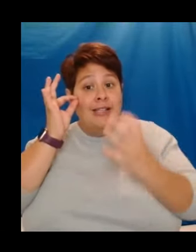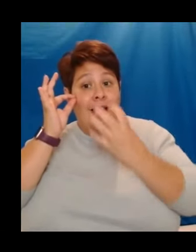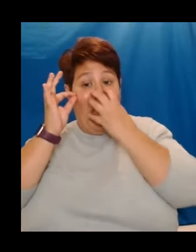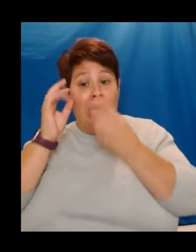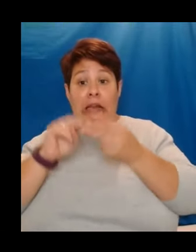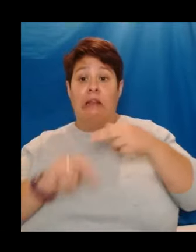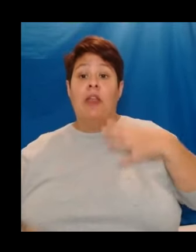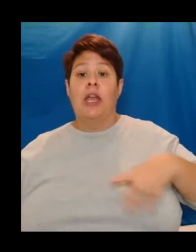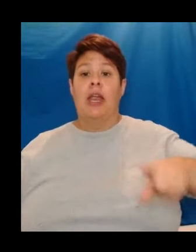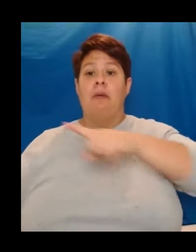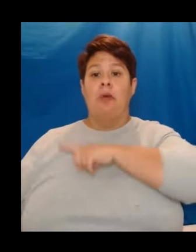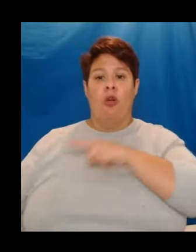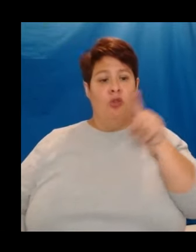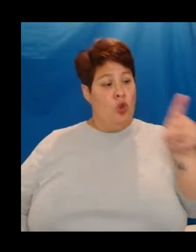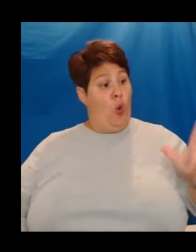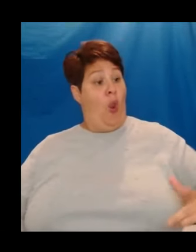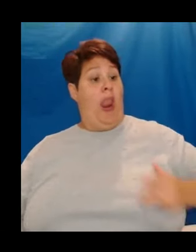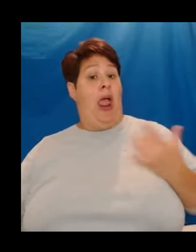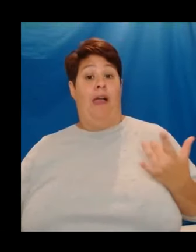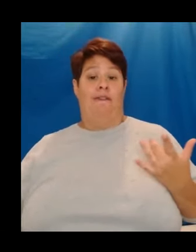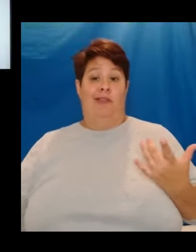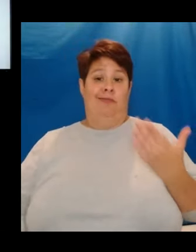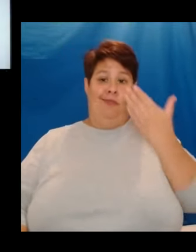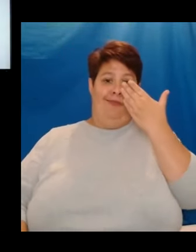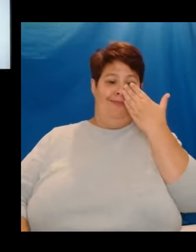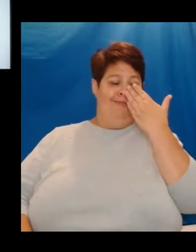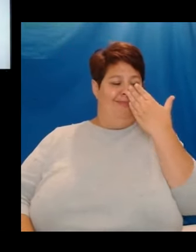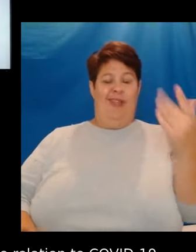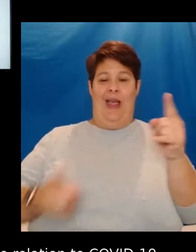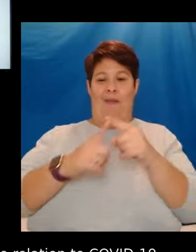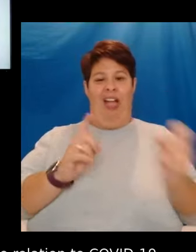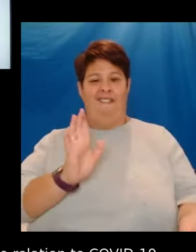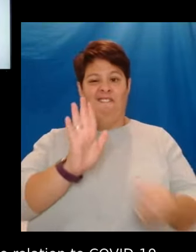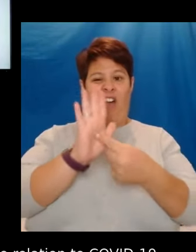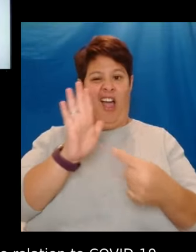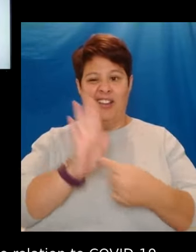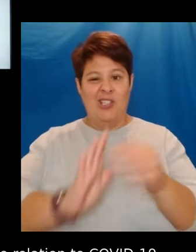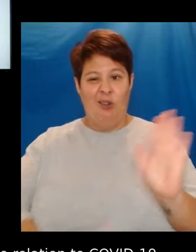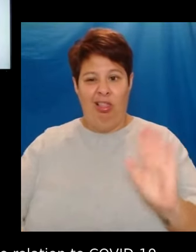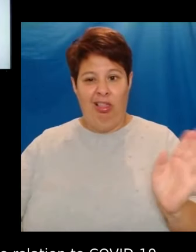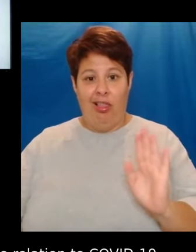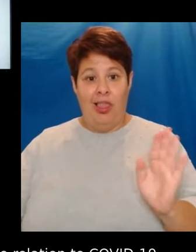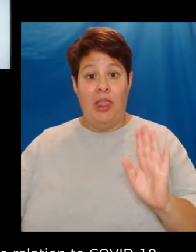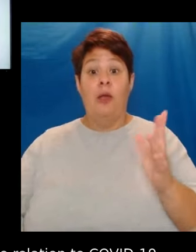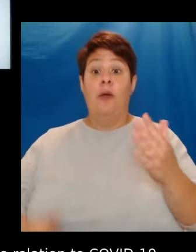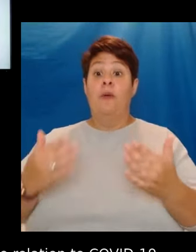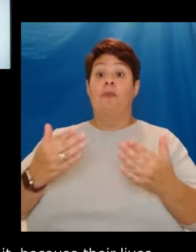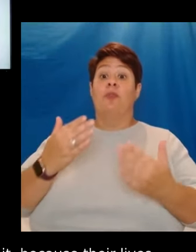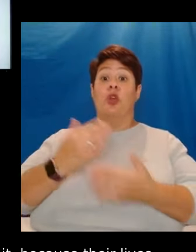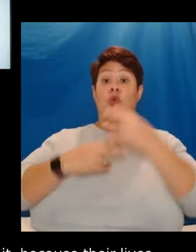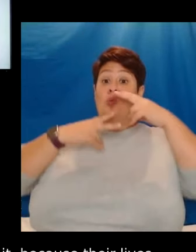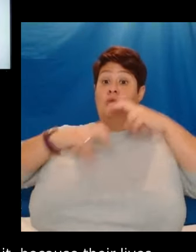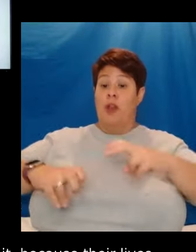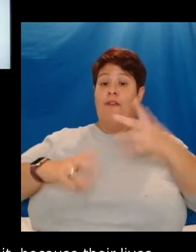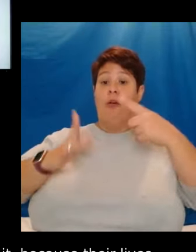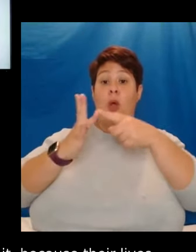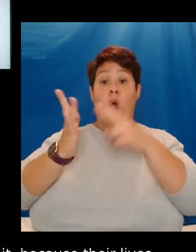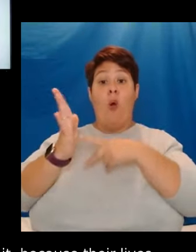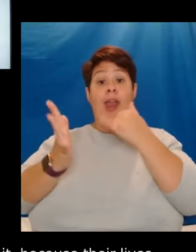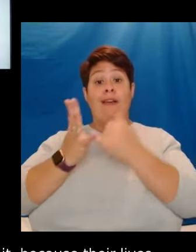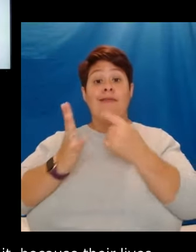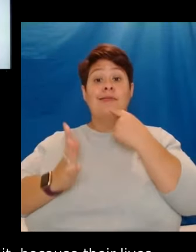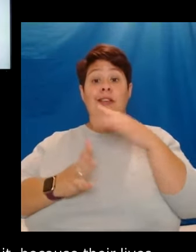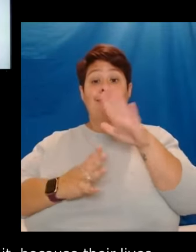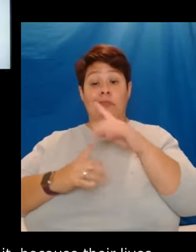because their lives were not seen as vital. A new study, partly carried out by the ONS, estimated that in